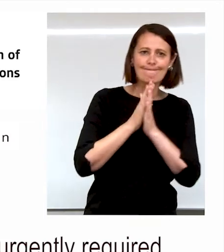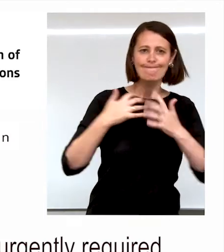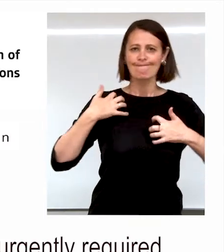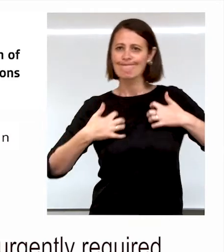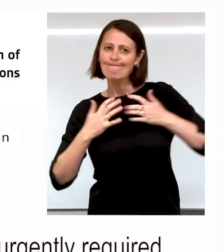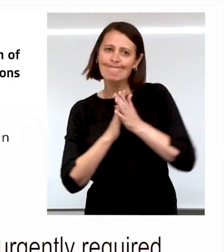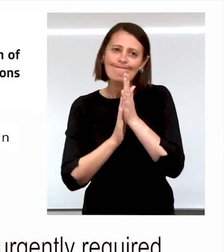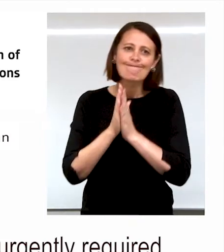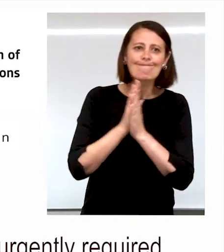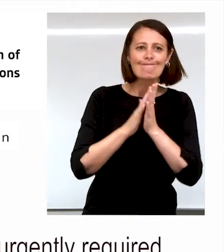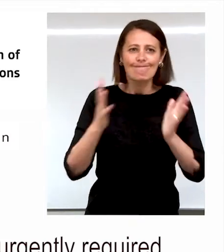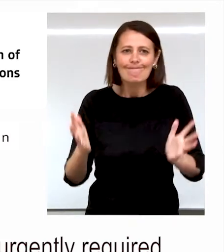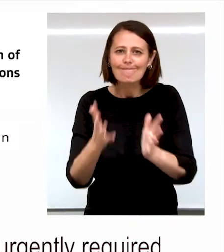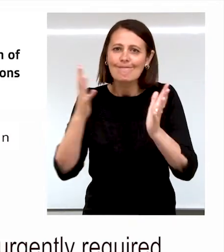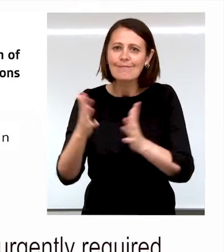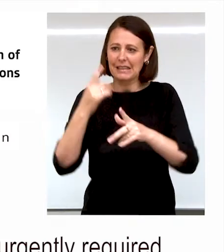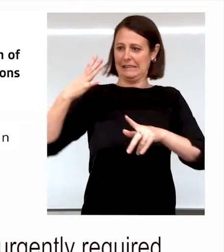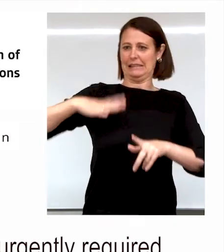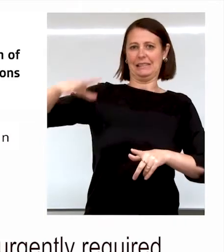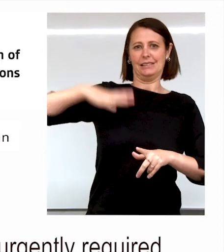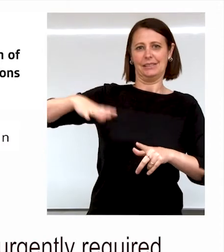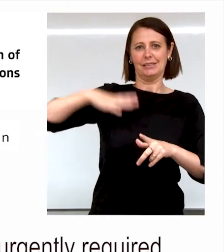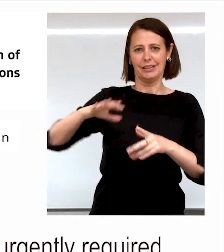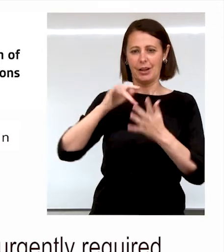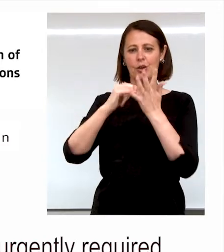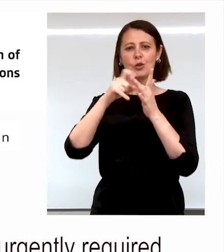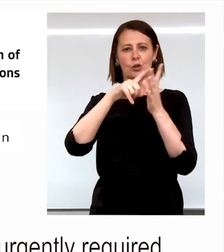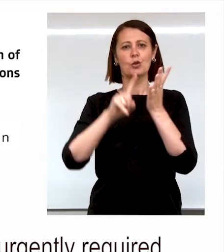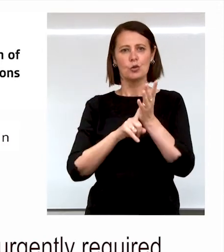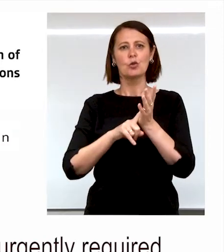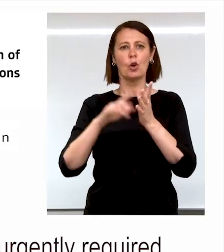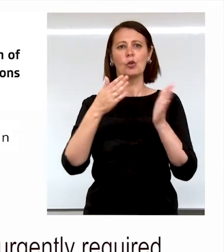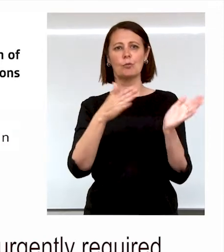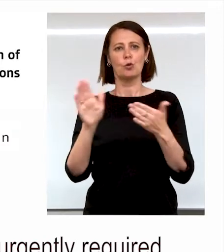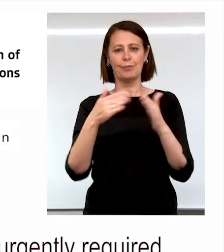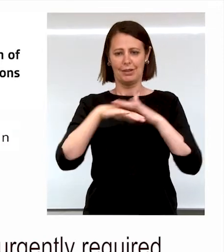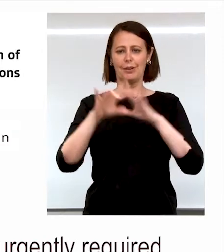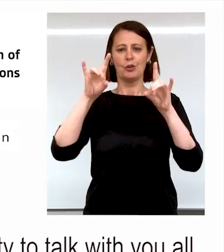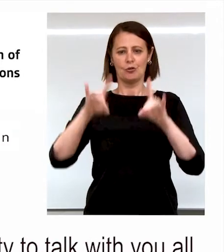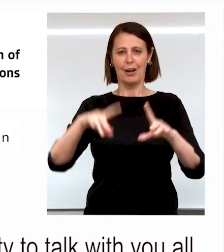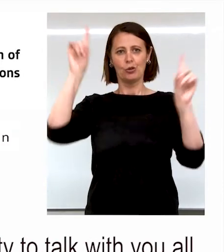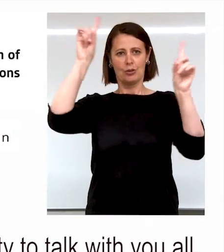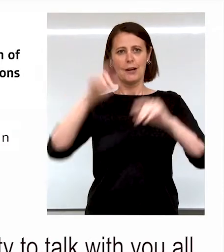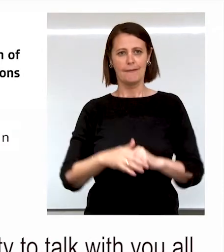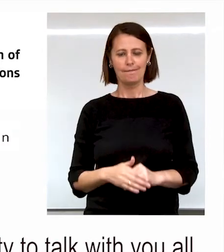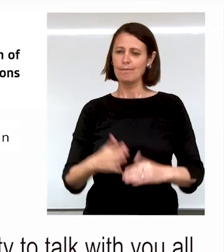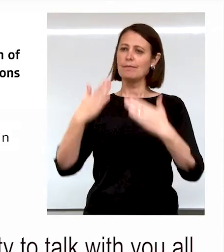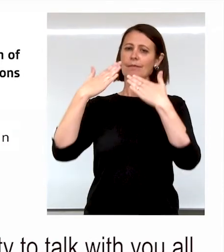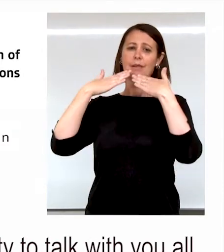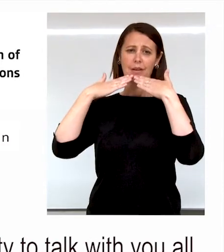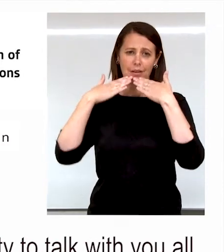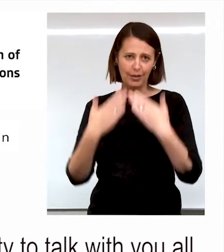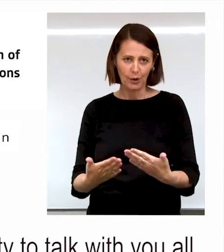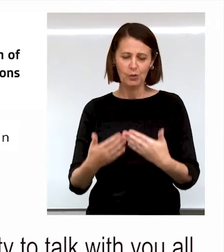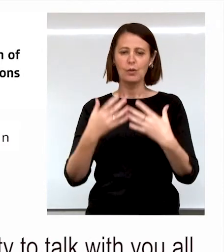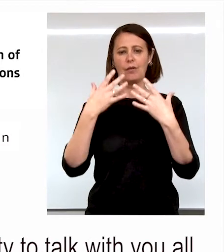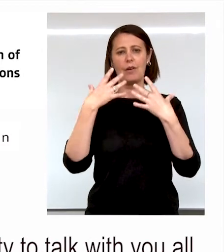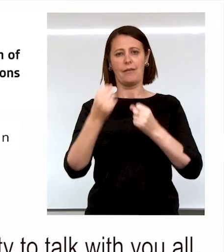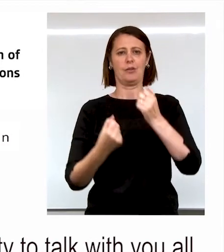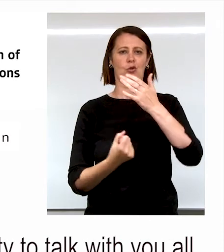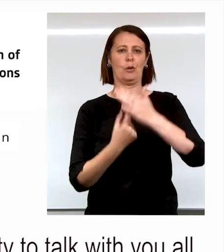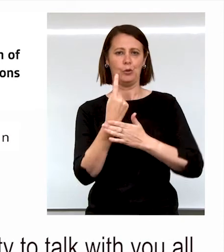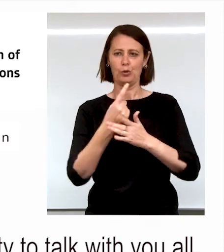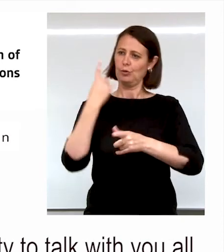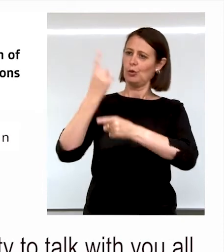and urgently required social movement in Australia today. Thank you very much for this